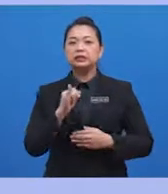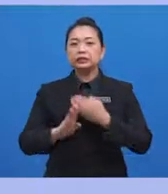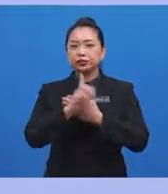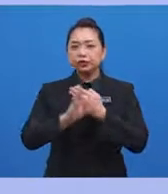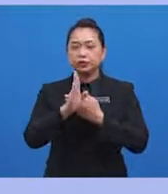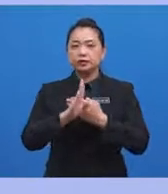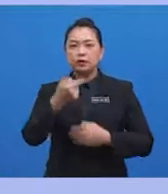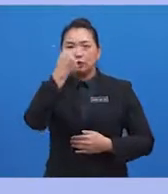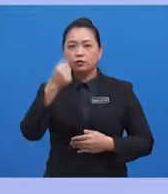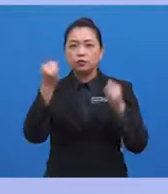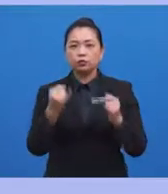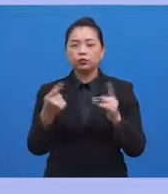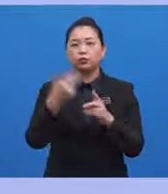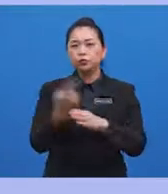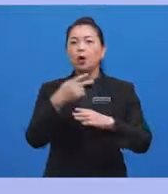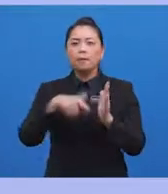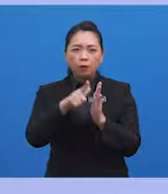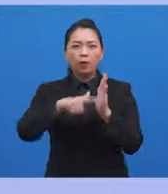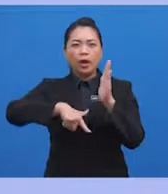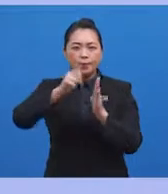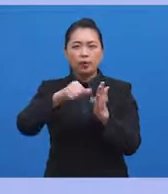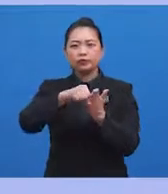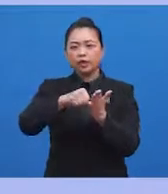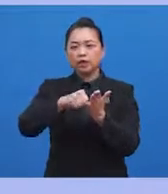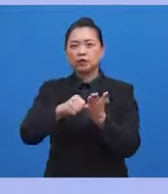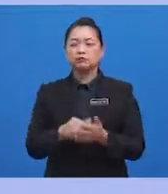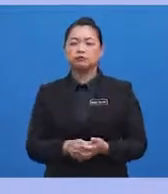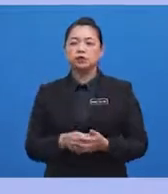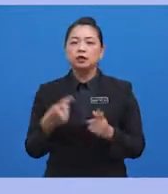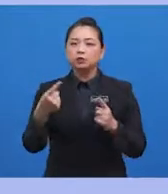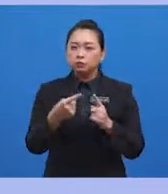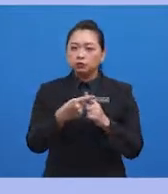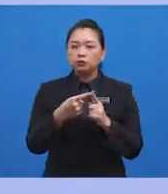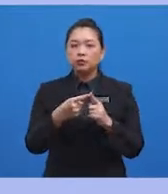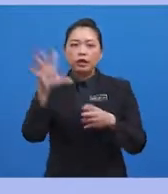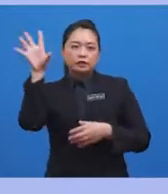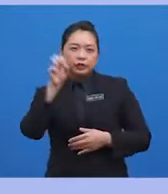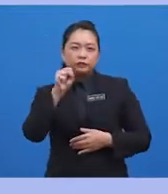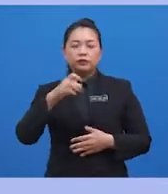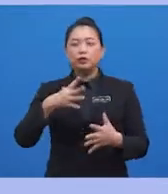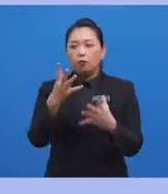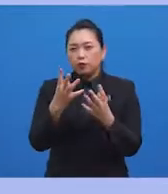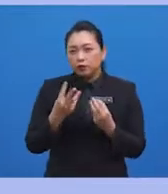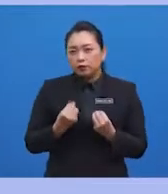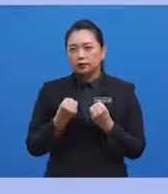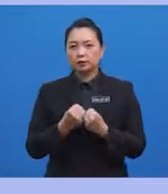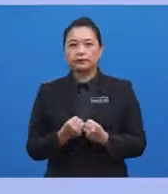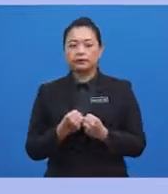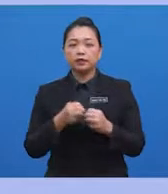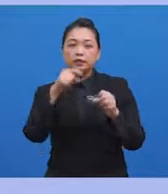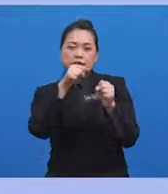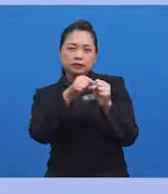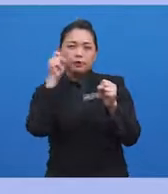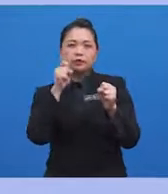more and more of a drug in order to achieve the desired euphoric or stimulated state. Now, this puts the